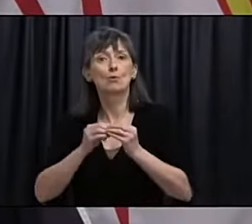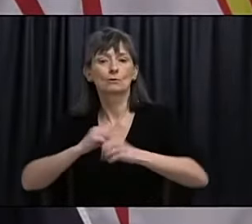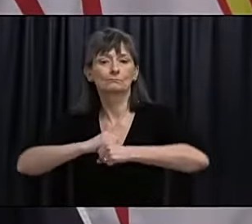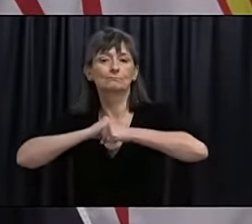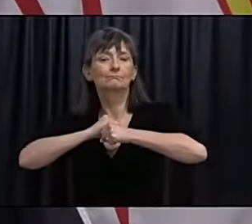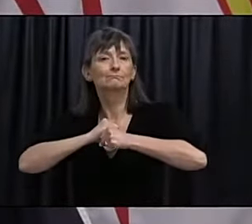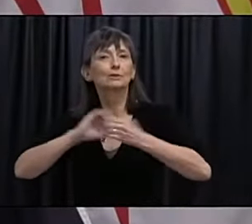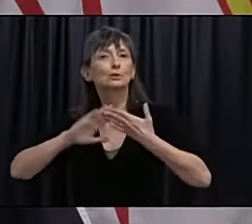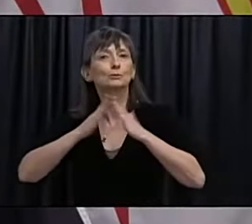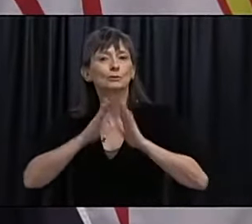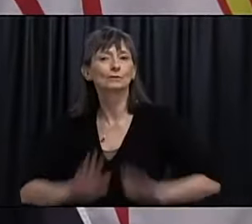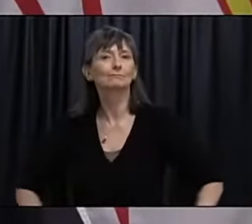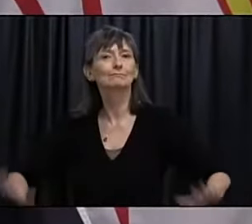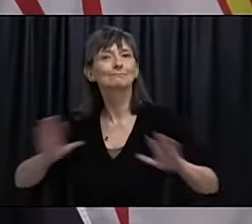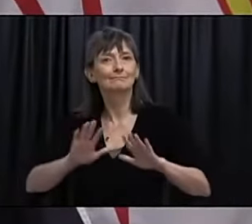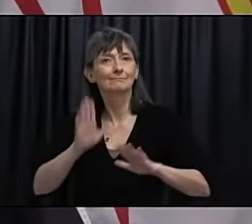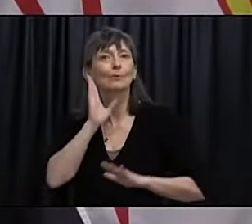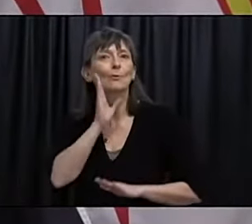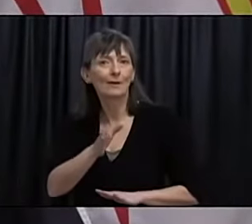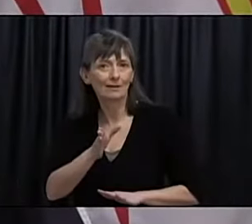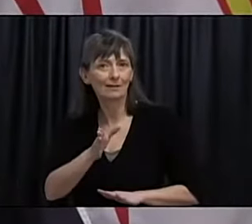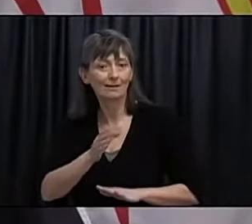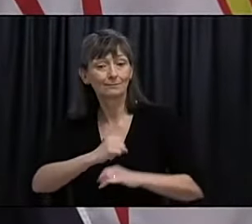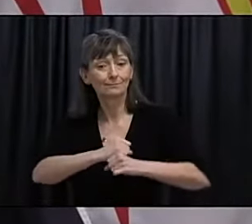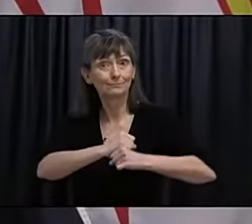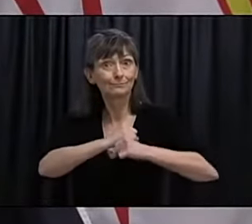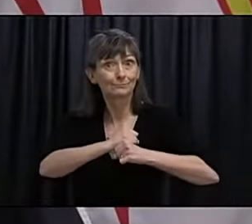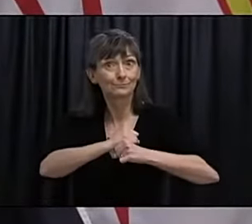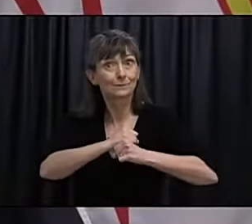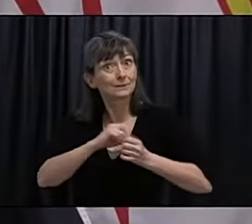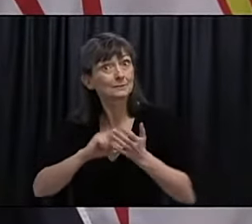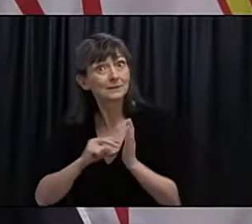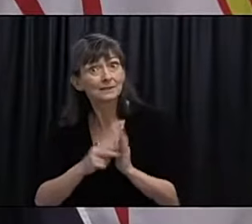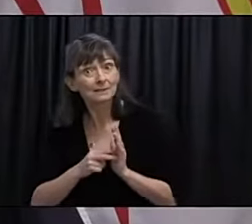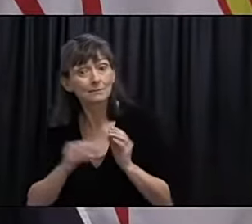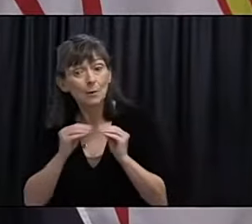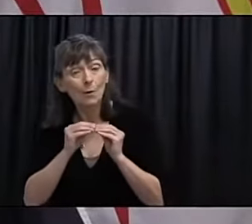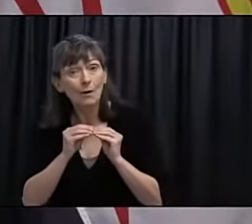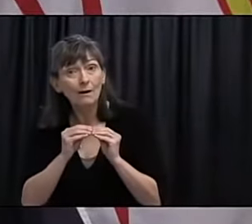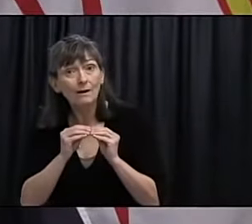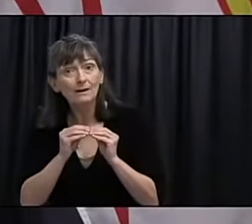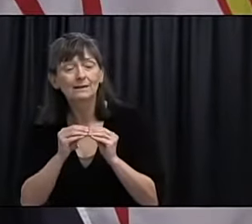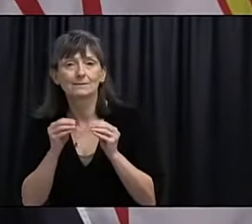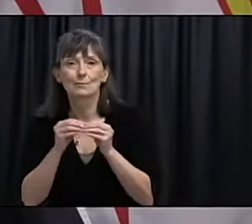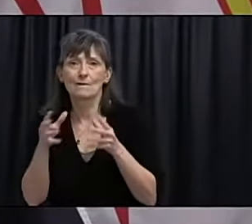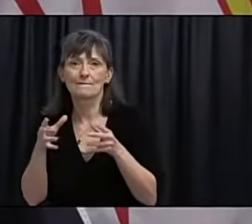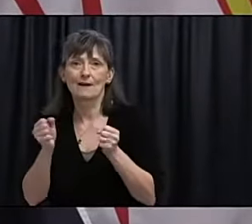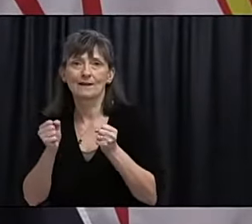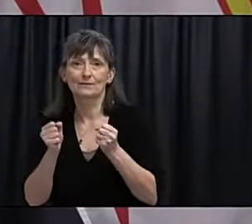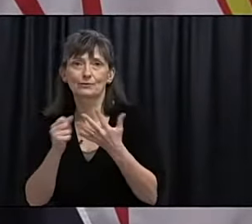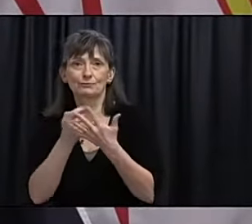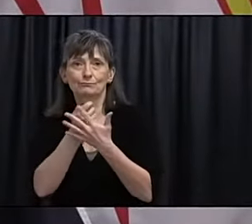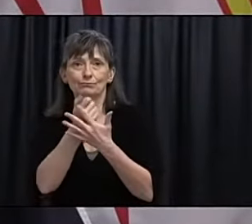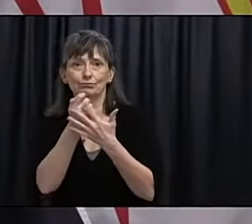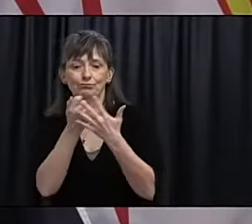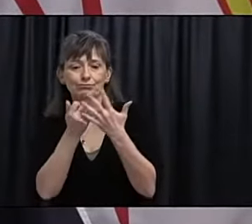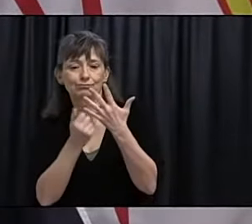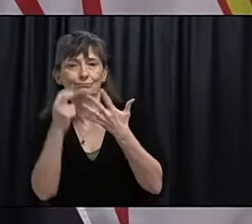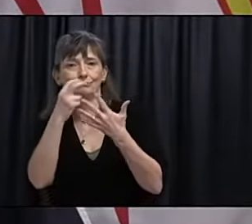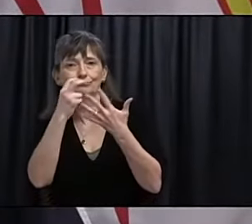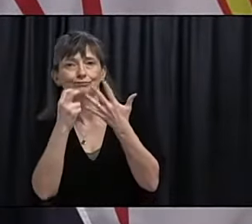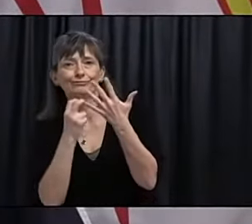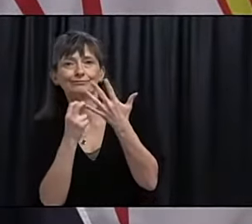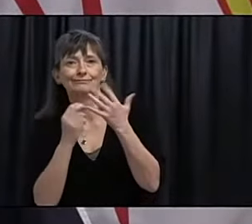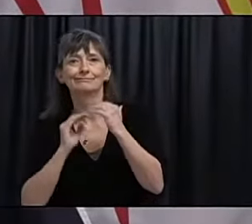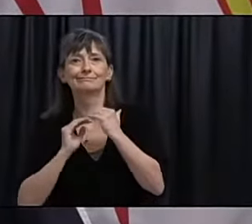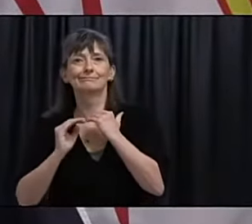protection against COVID-19. Better protection means hopefully a faster return to our normal lives in a fully